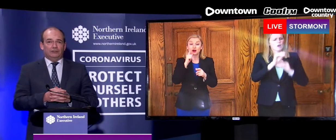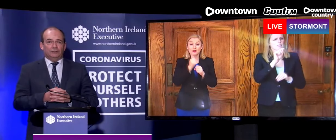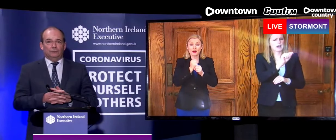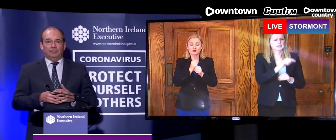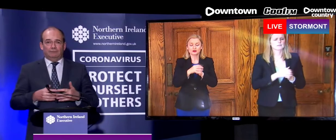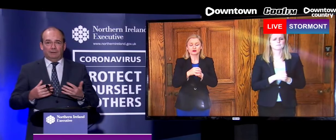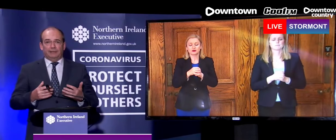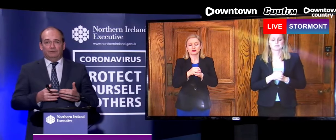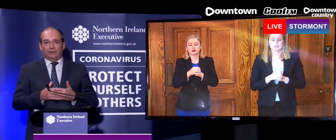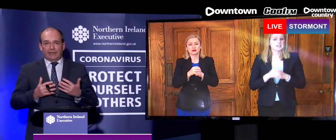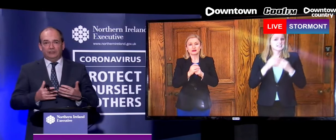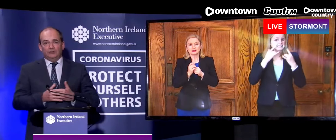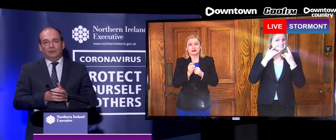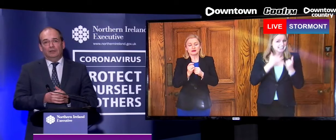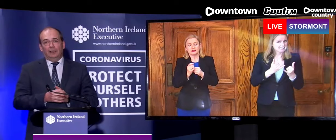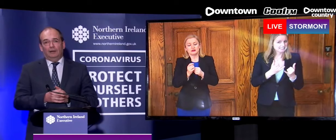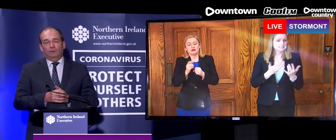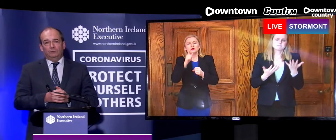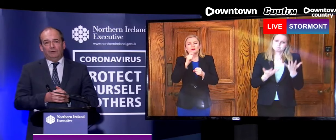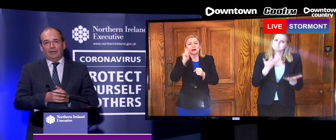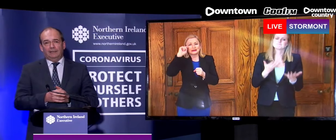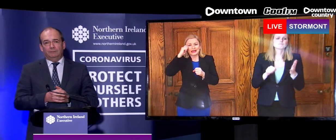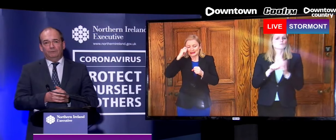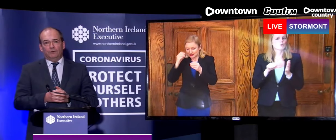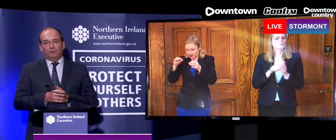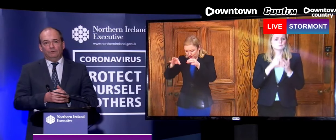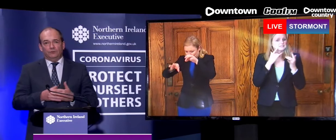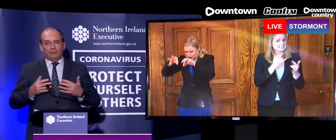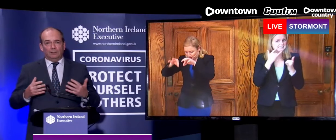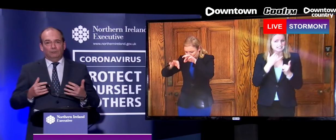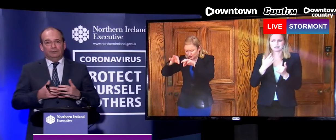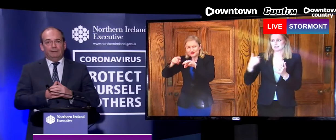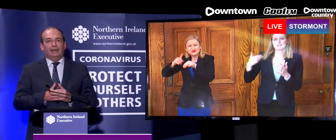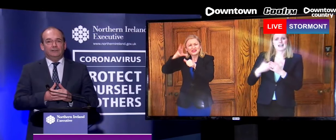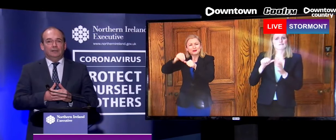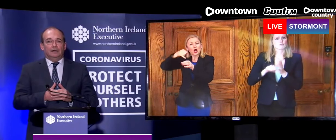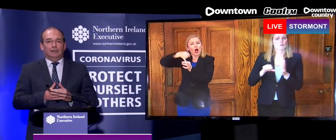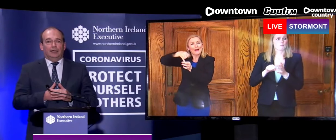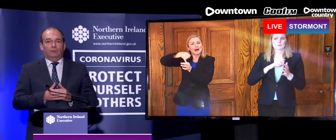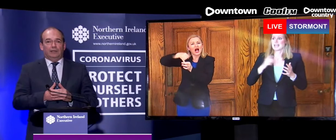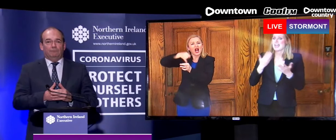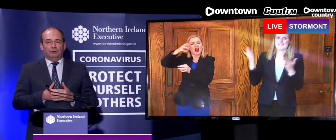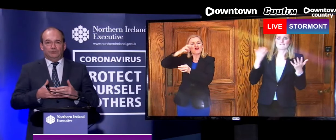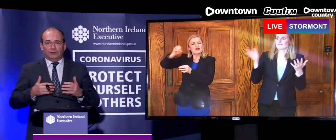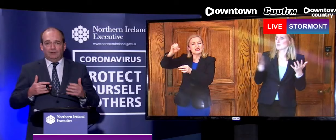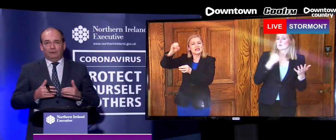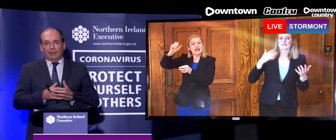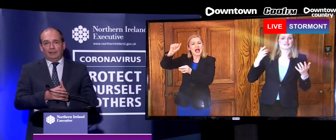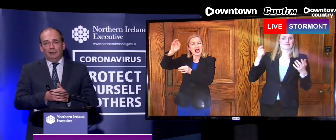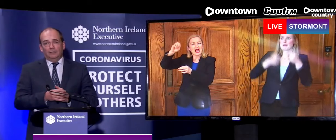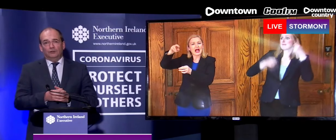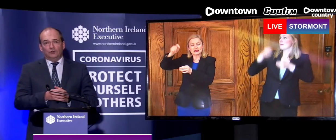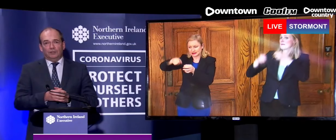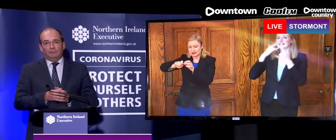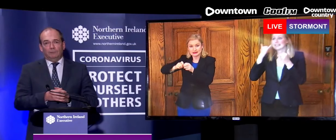in relation to the availability of reagents, which we've highlighted before. Those are in global demand. We have put together